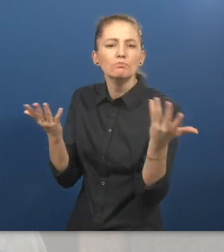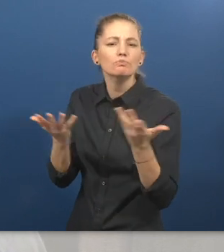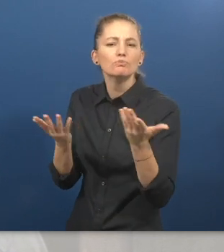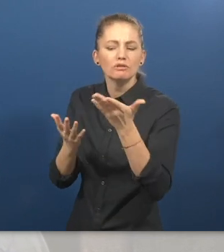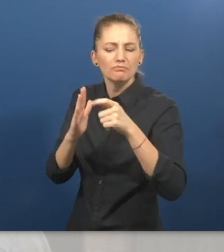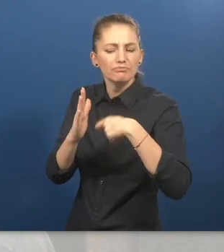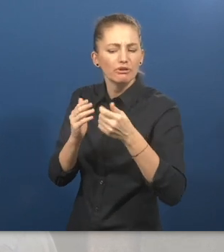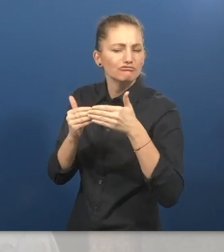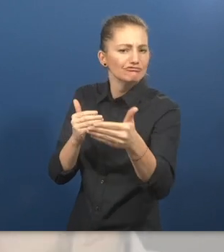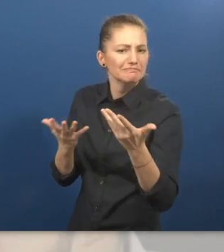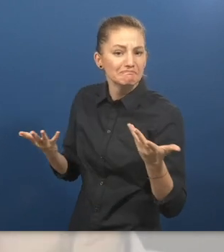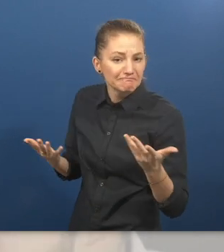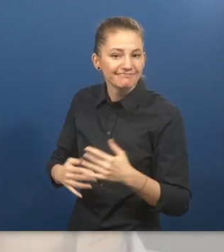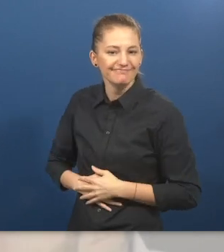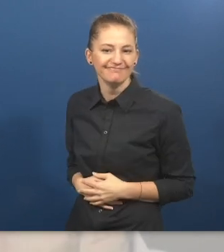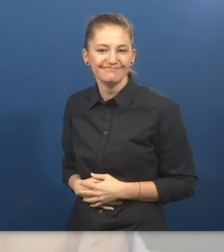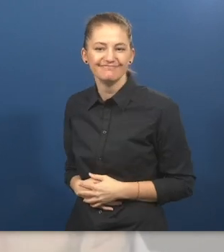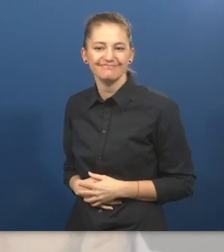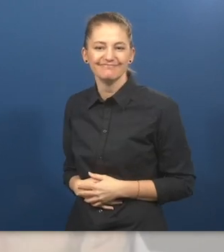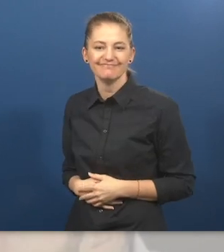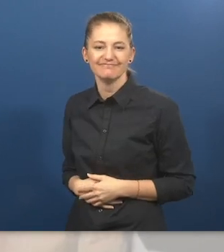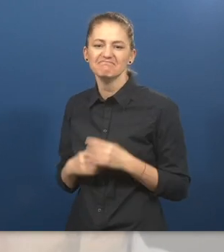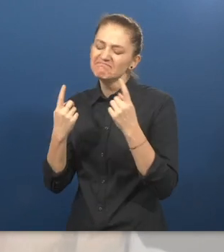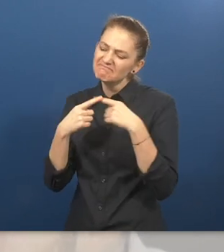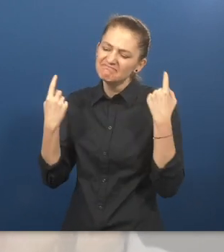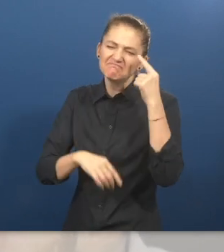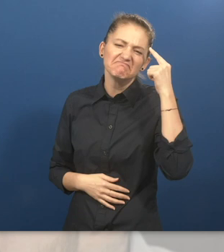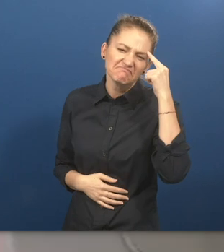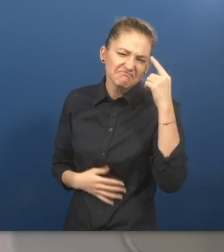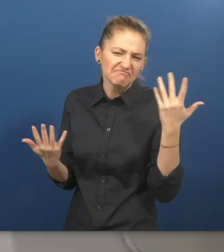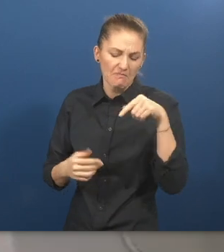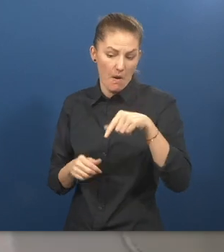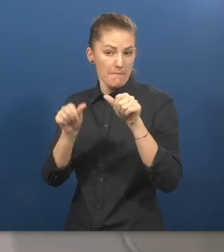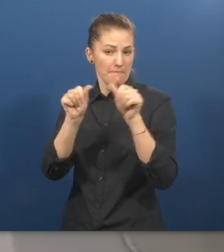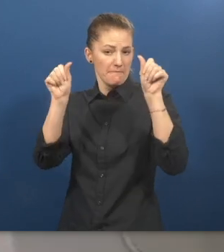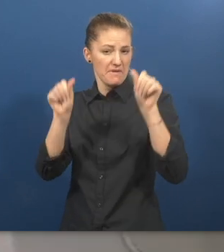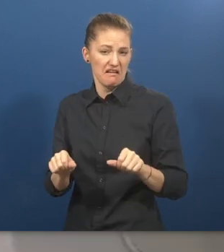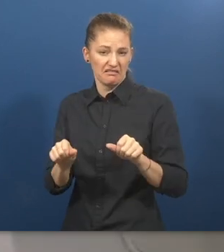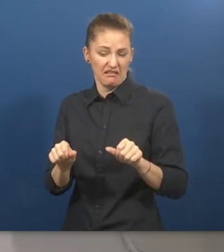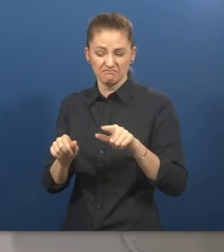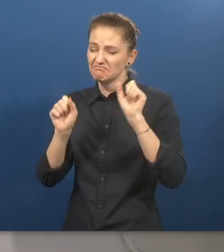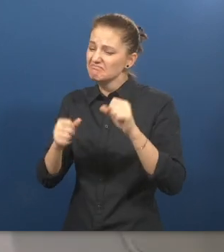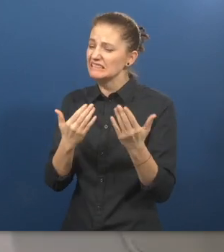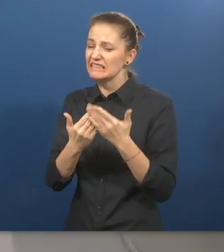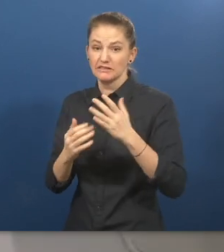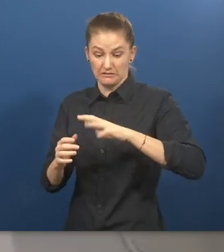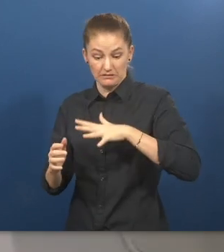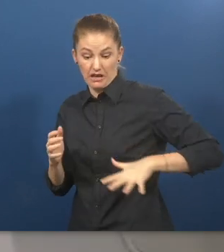Graduate Internship Program? Two people talking to each other. We think the model can